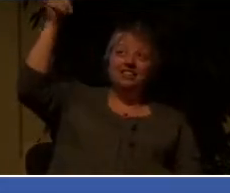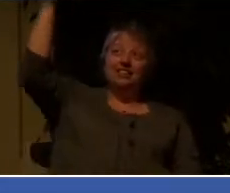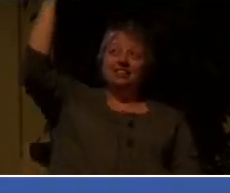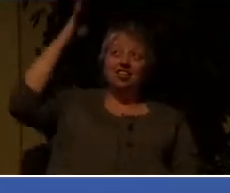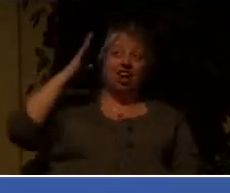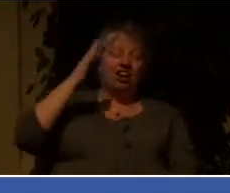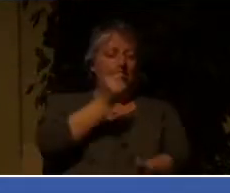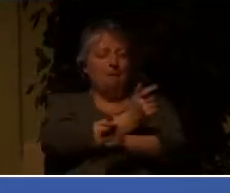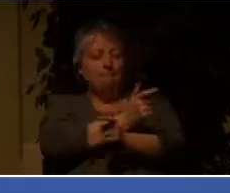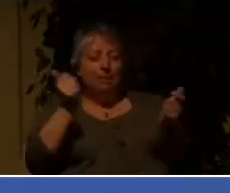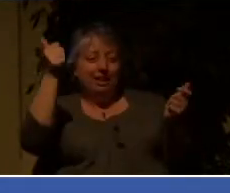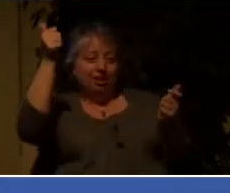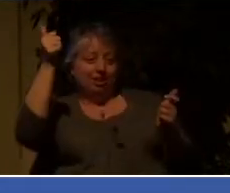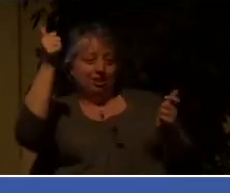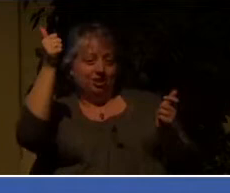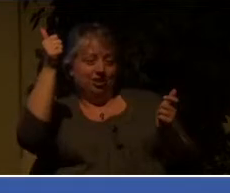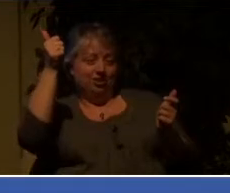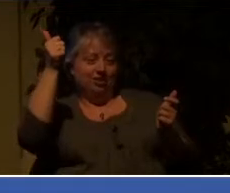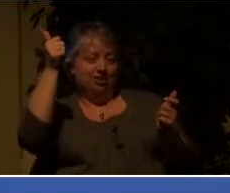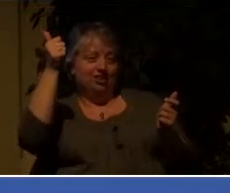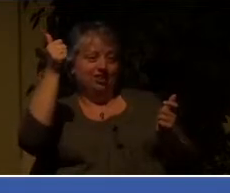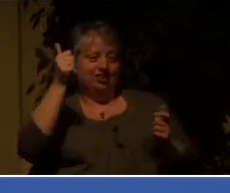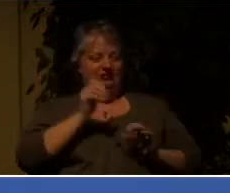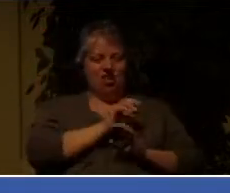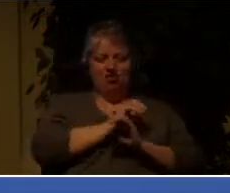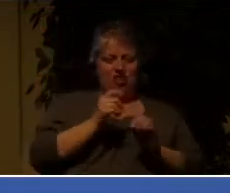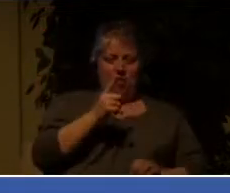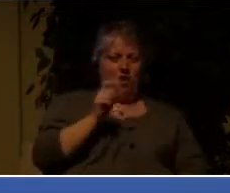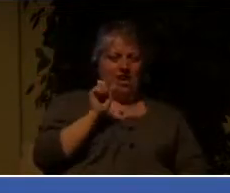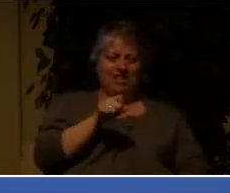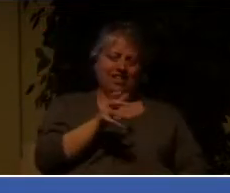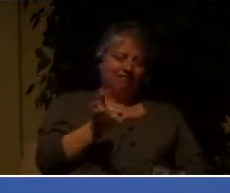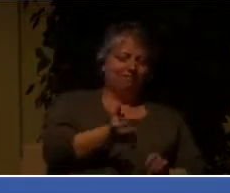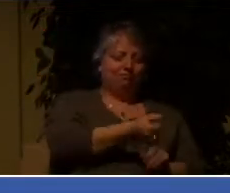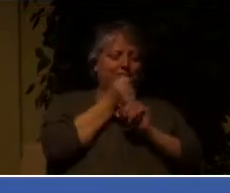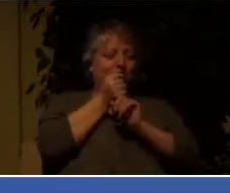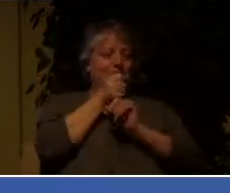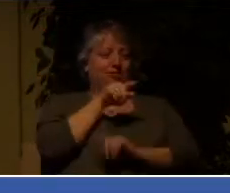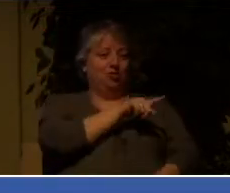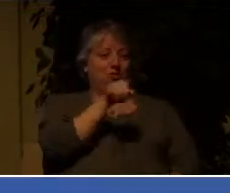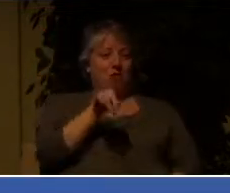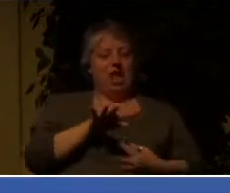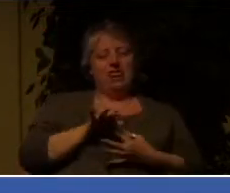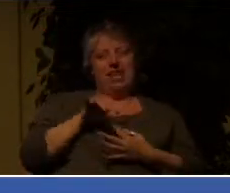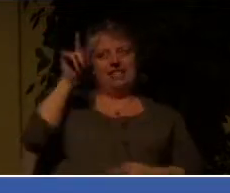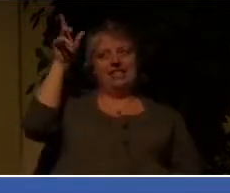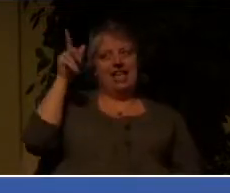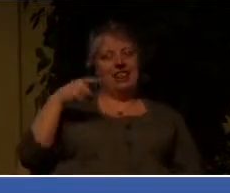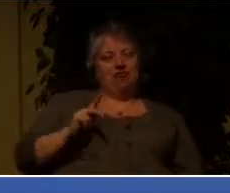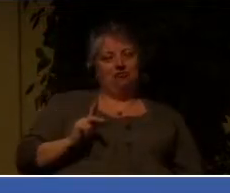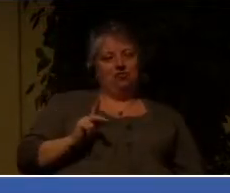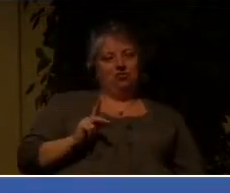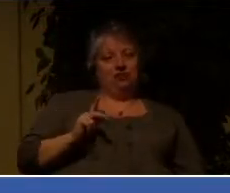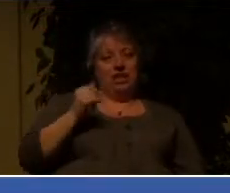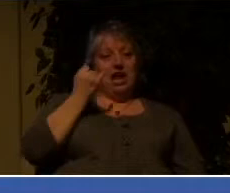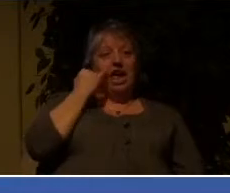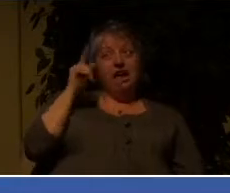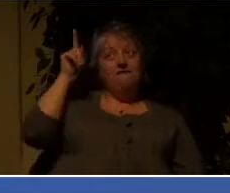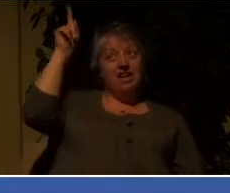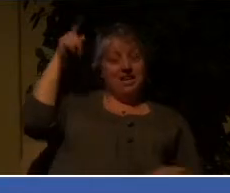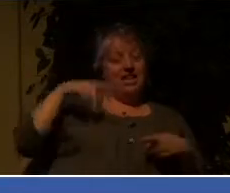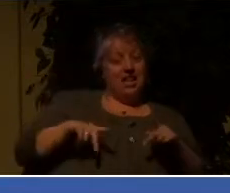nobody's going to take me out unless God allows it. And if he allows it, he's got greater